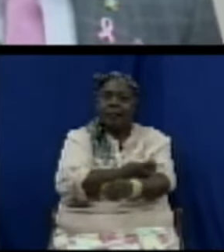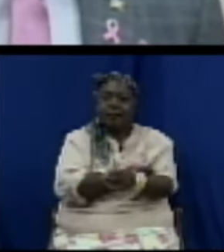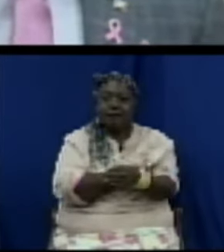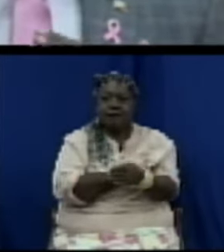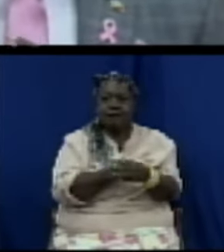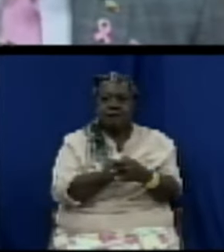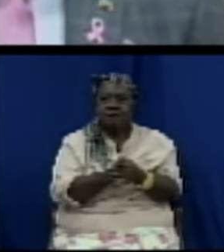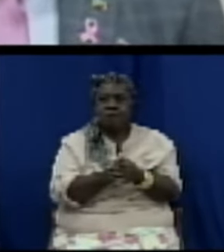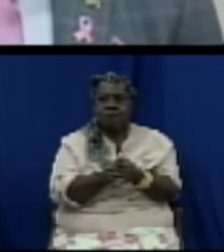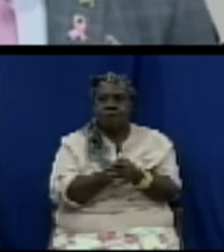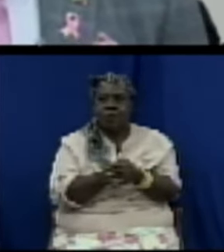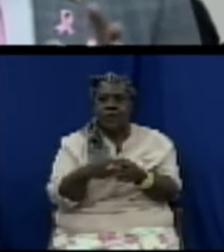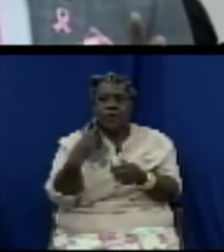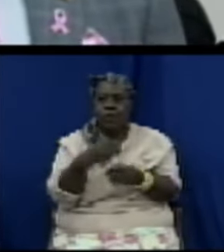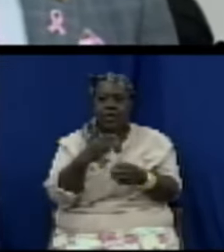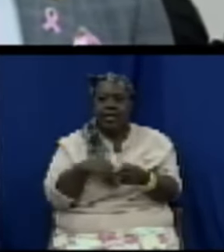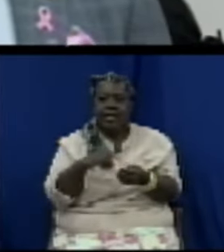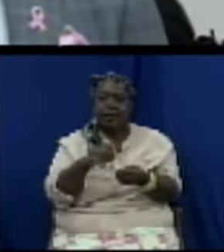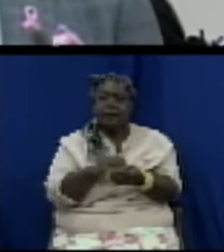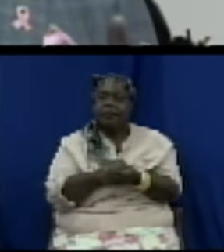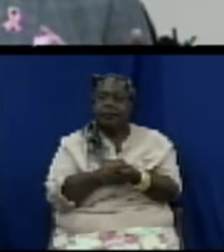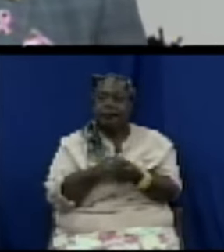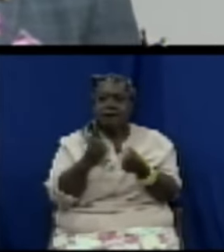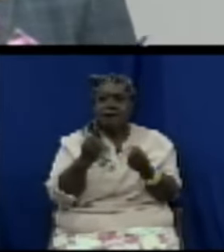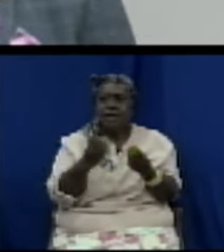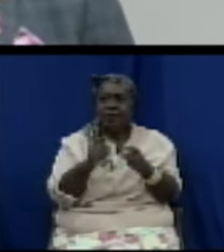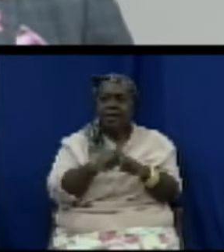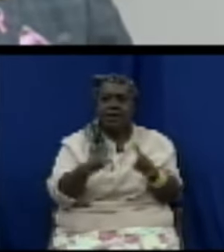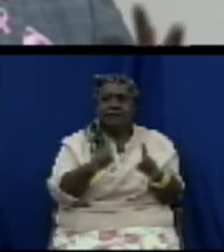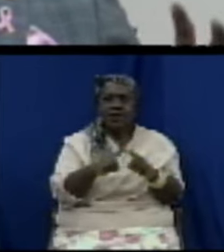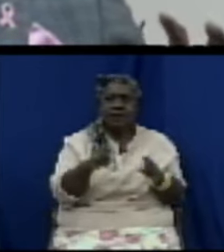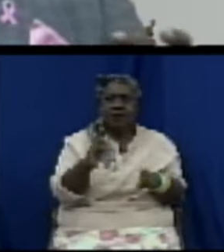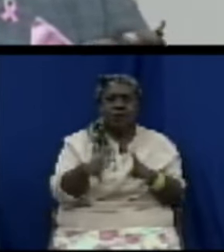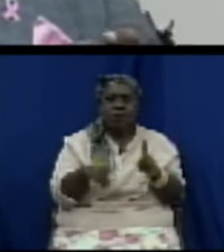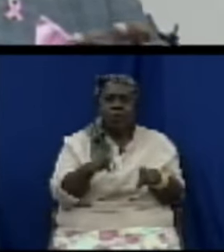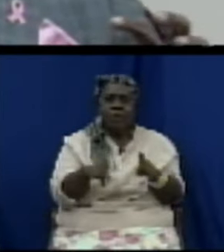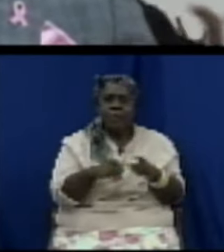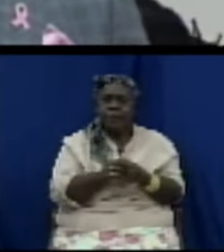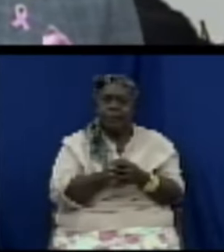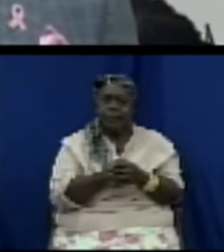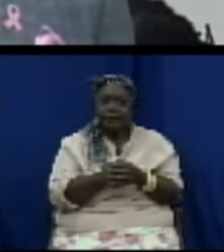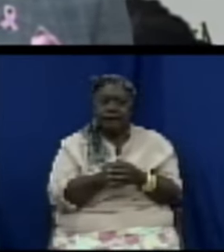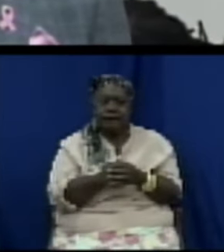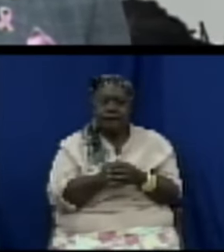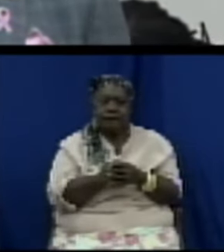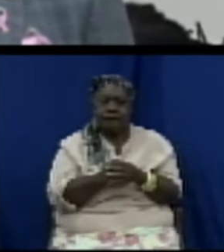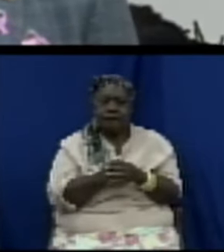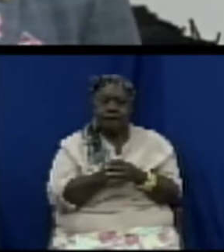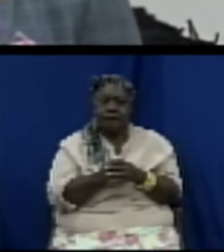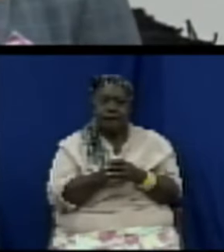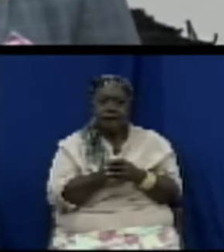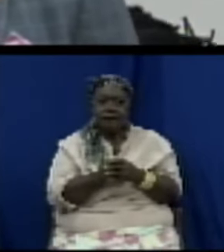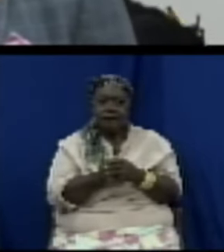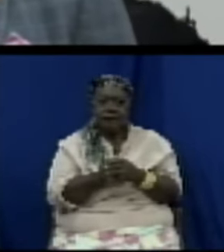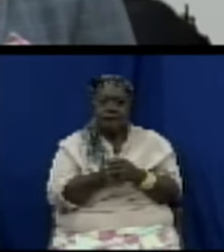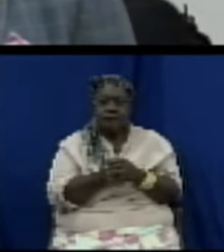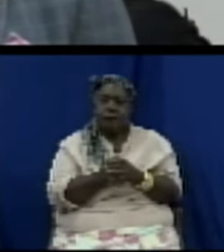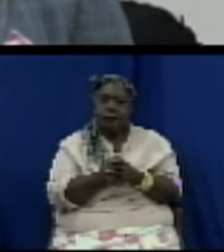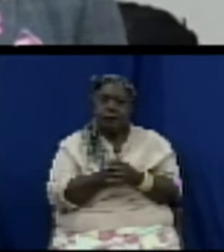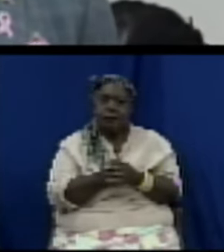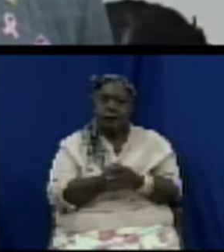Rollins, and then we have our commissioner, PSAs for the various ministries. So we have the network to really bring this